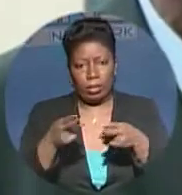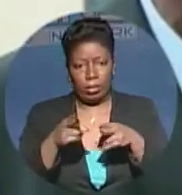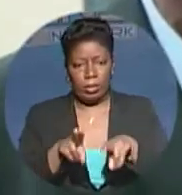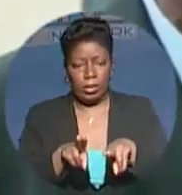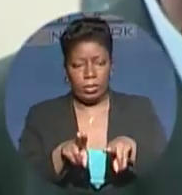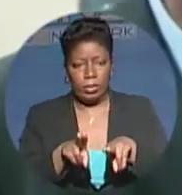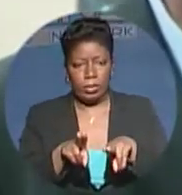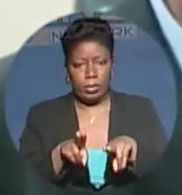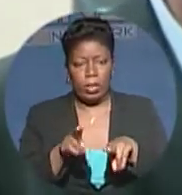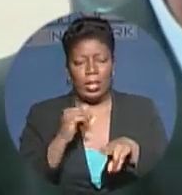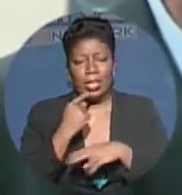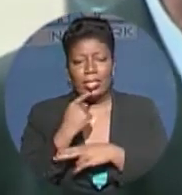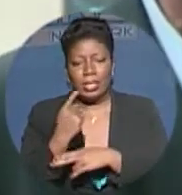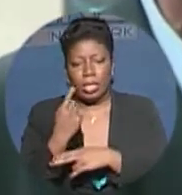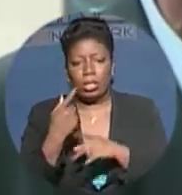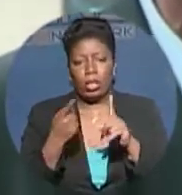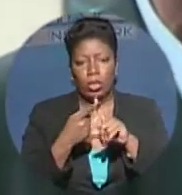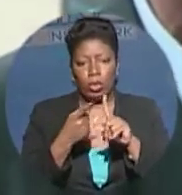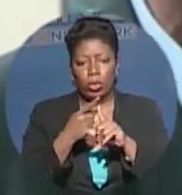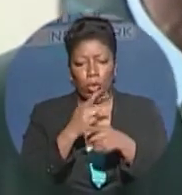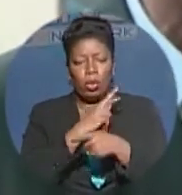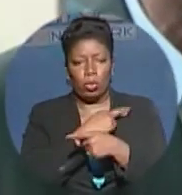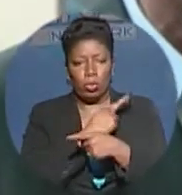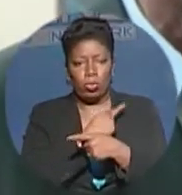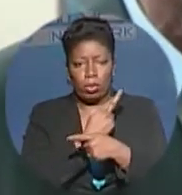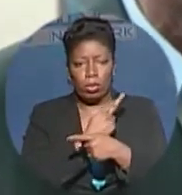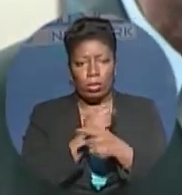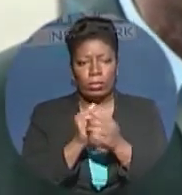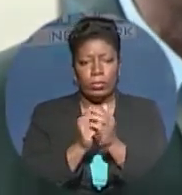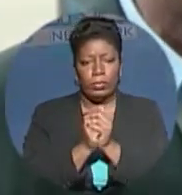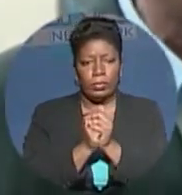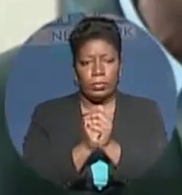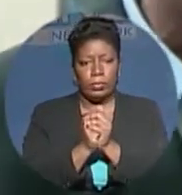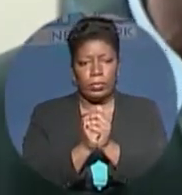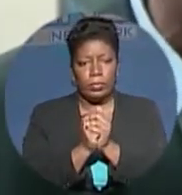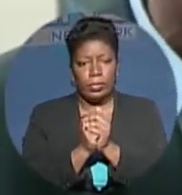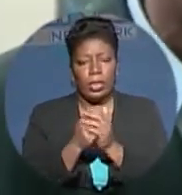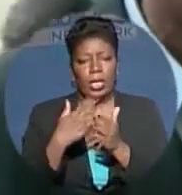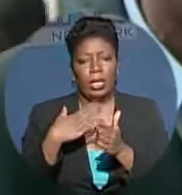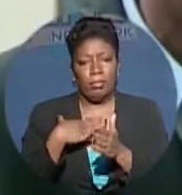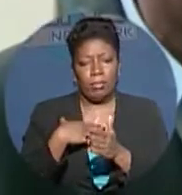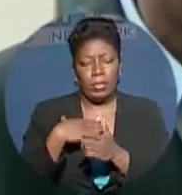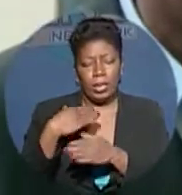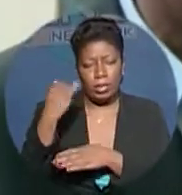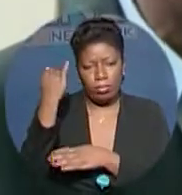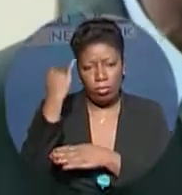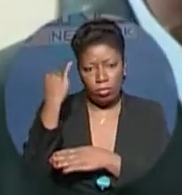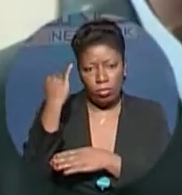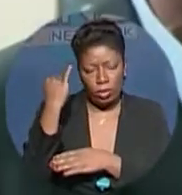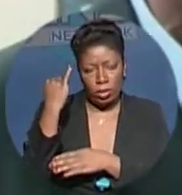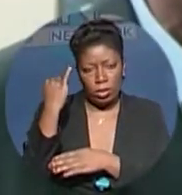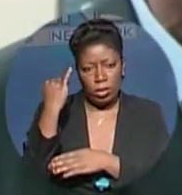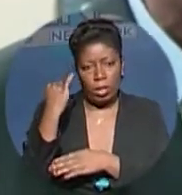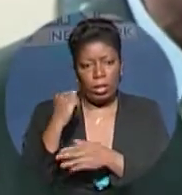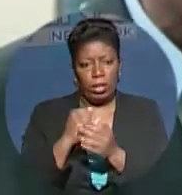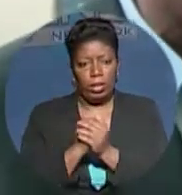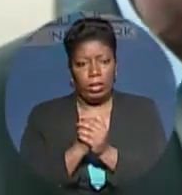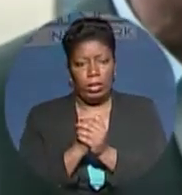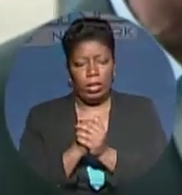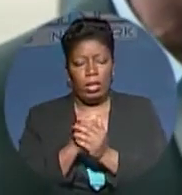basically said to him that, in my judgment, that was not the